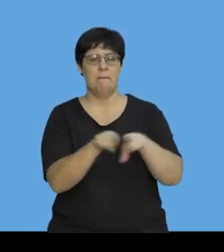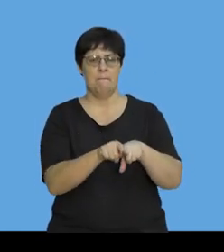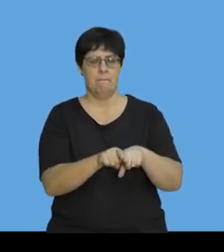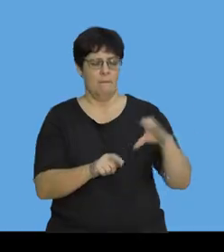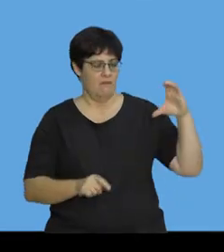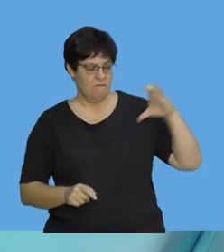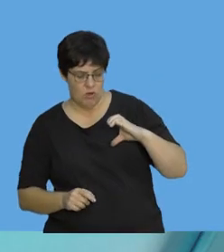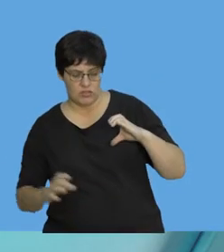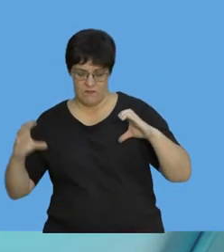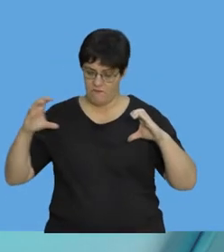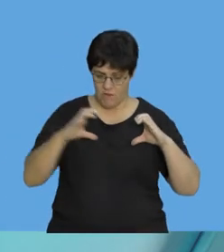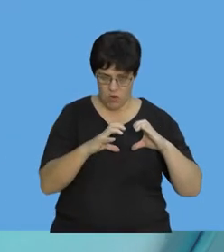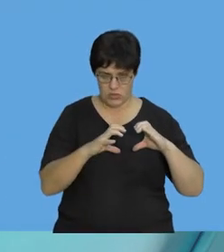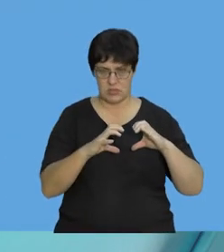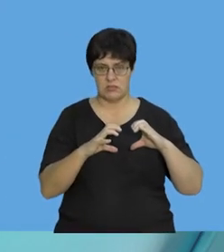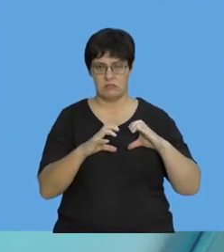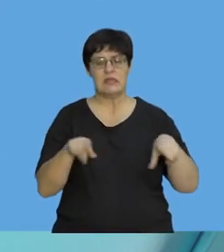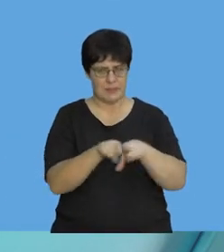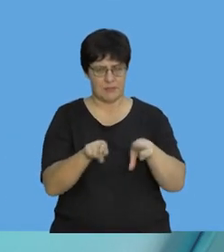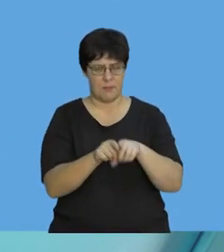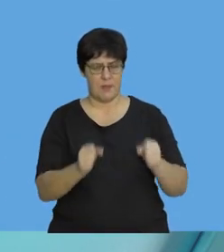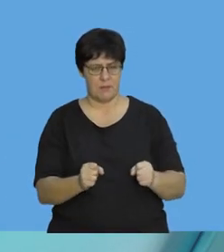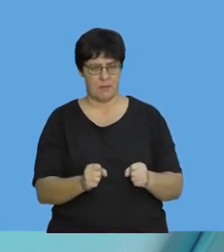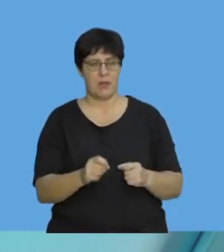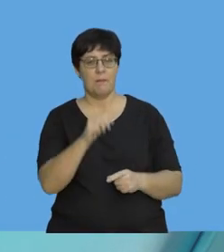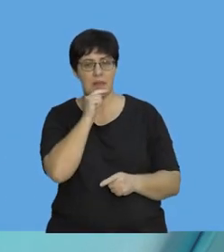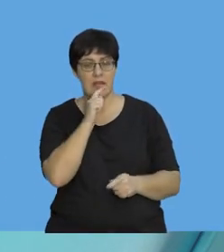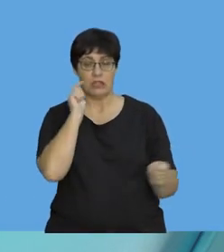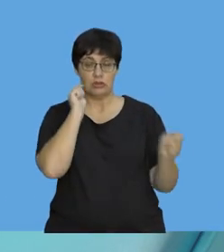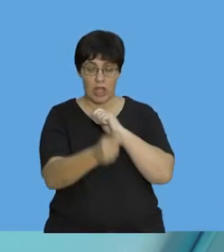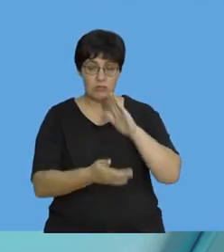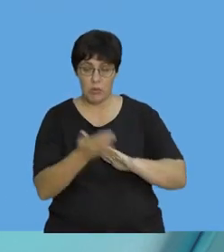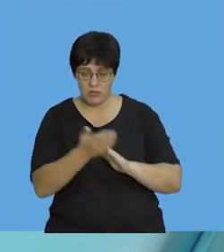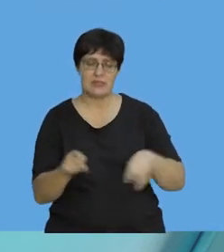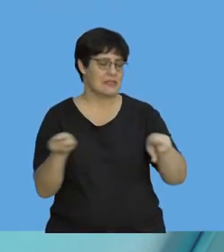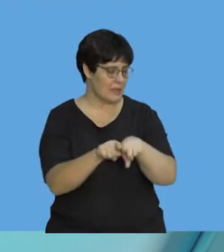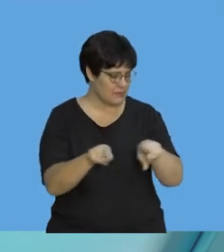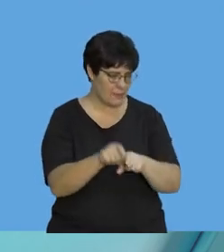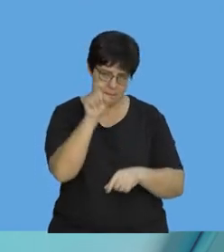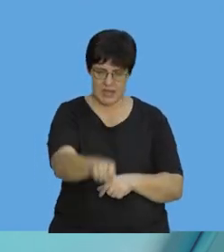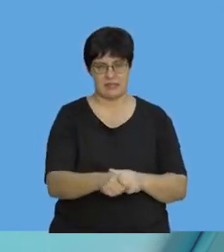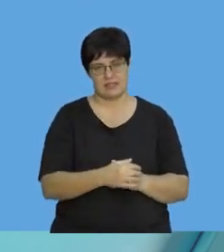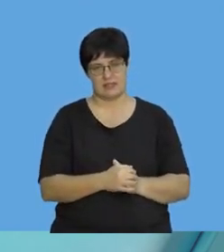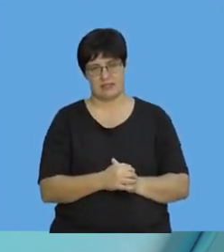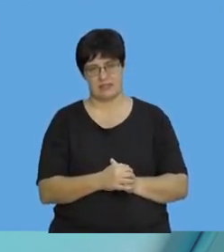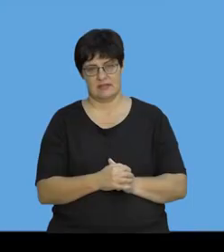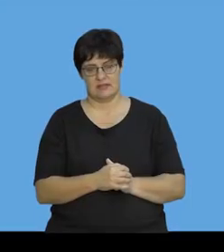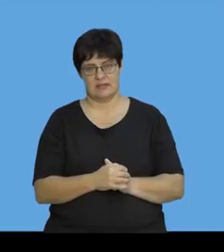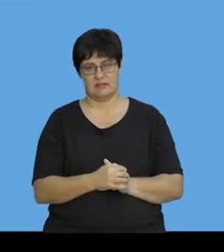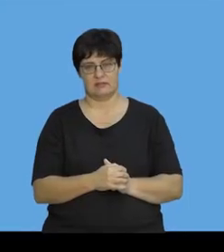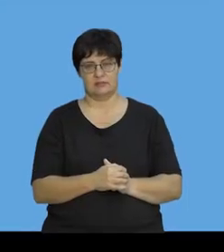same force, they must experience the same change in momentum. So remember,